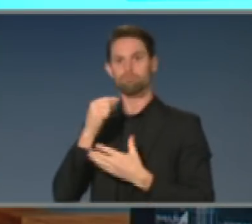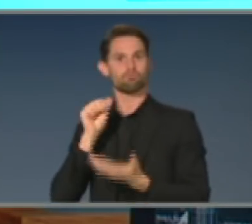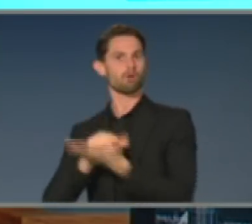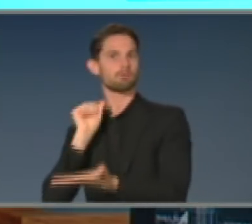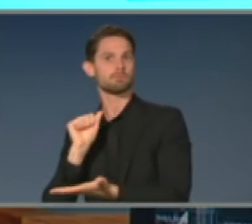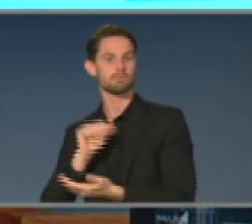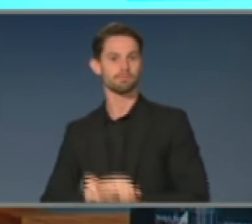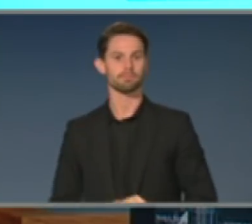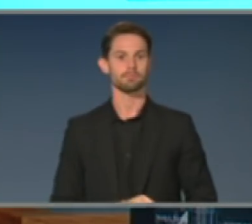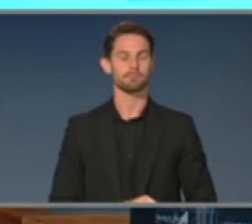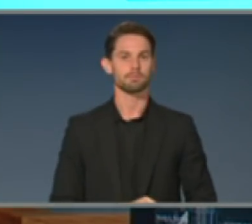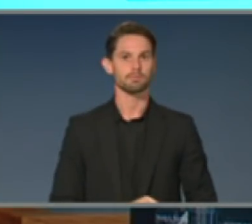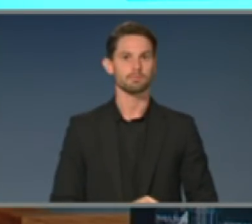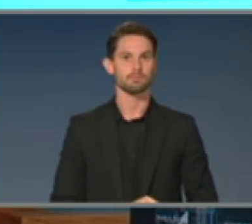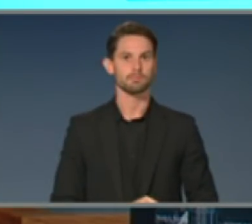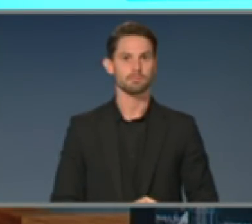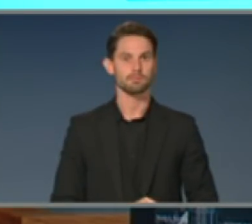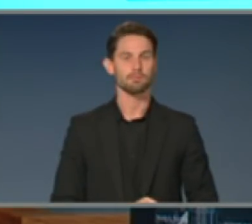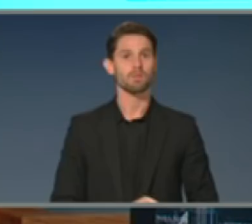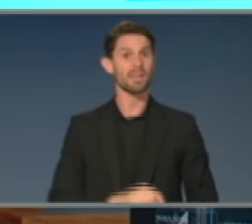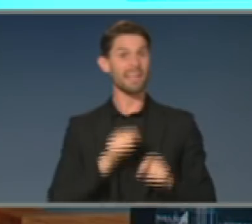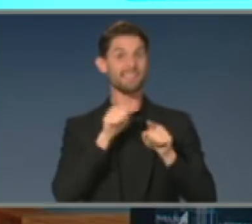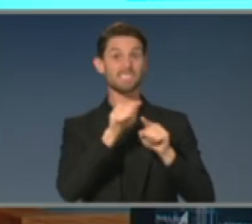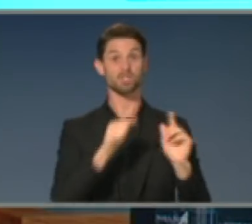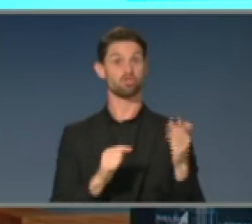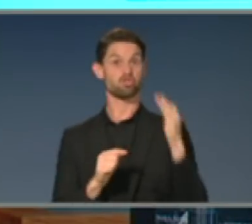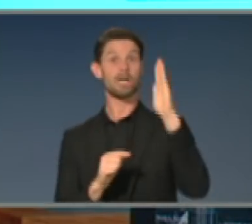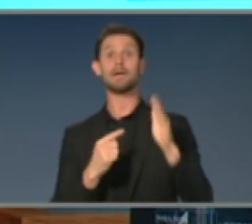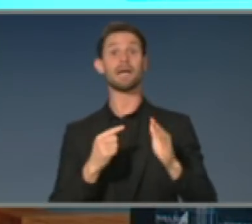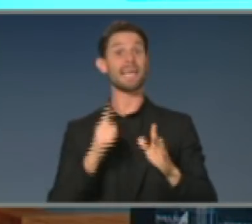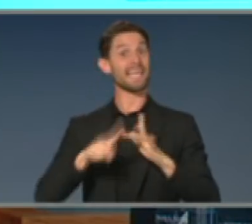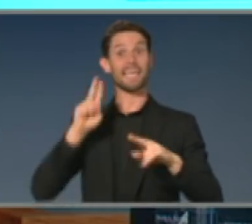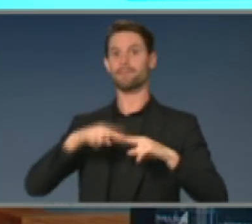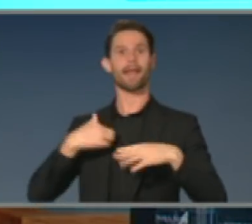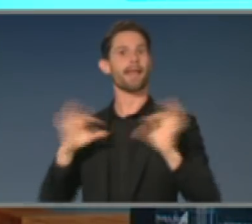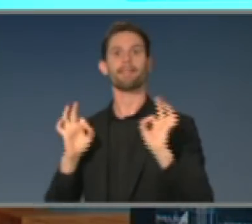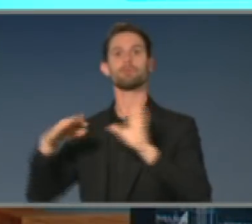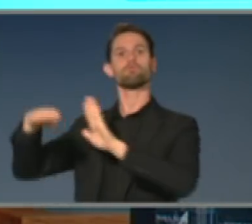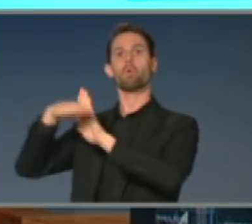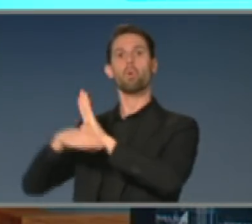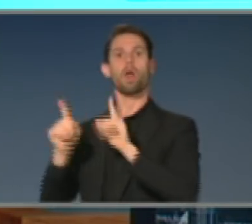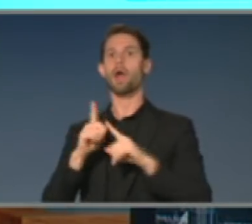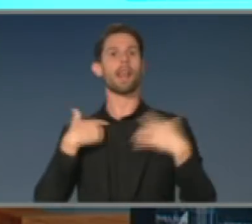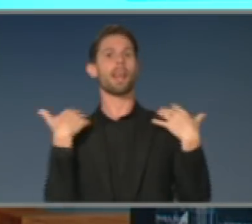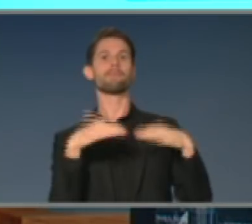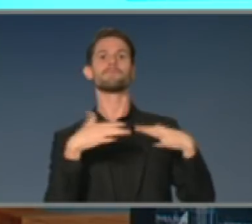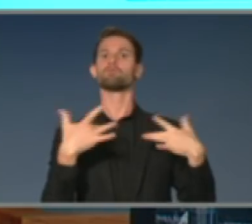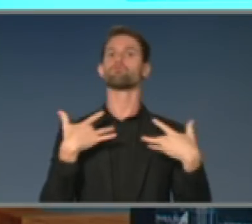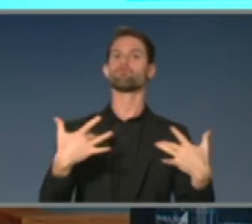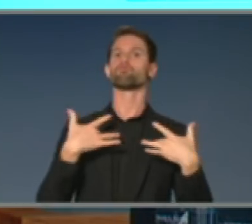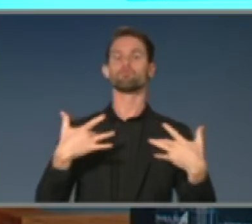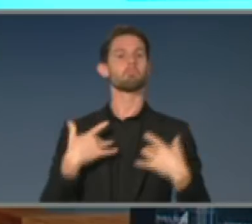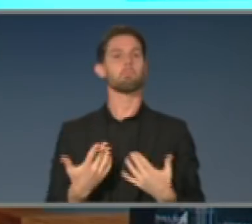scenario, which is what we call the unmitigated scenario, this is where you just let the virus spread, you do nothing, and treat